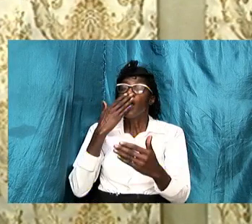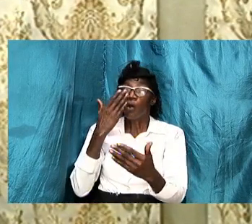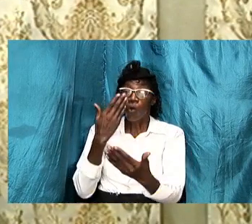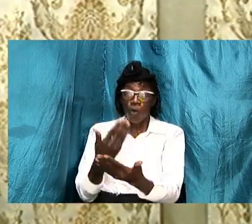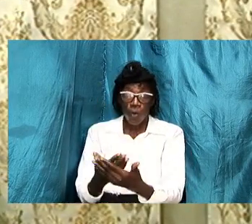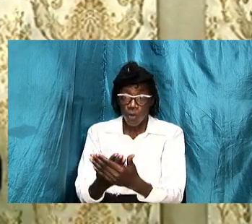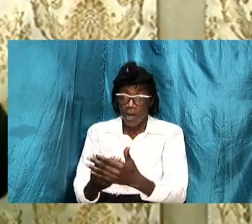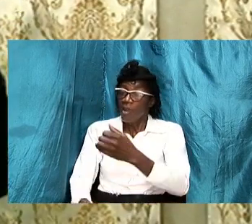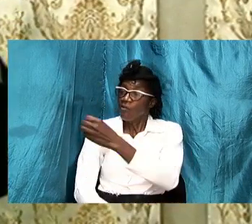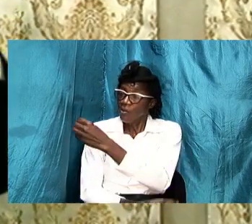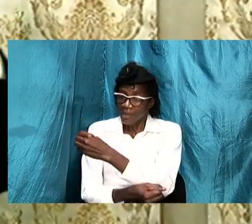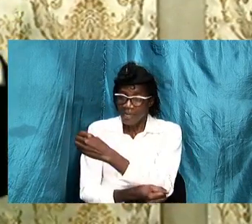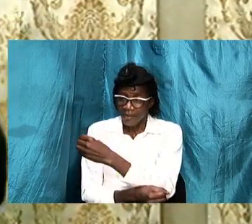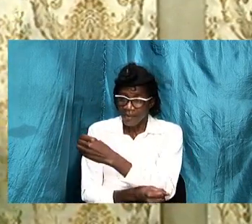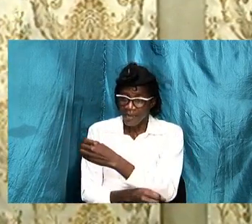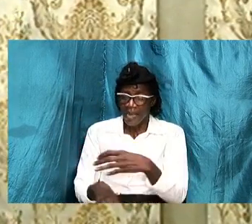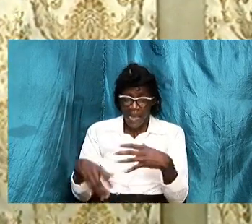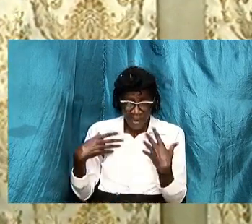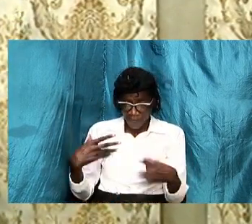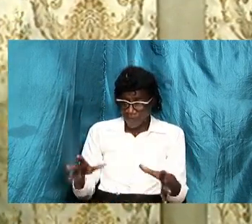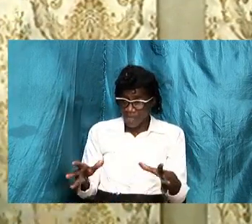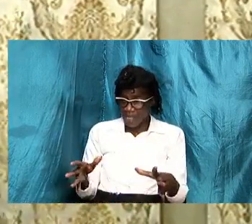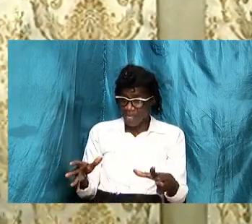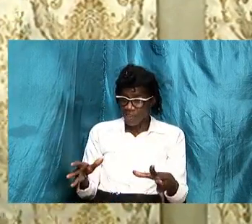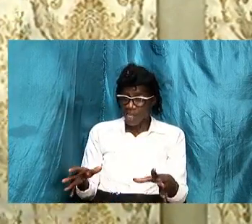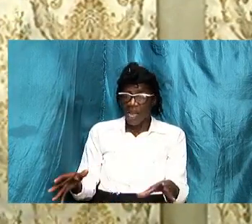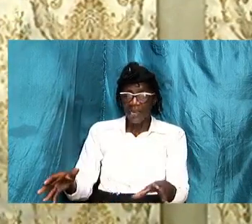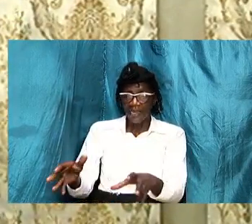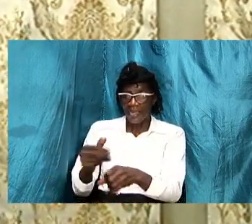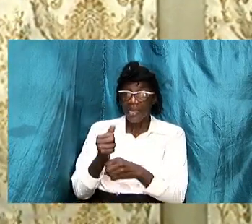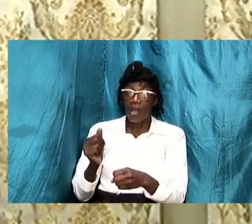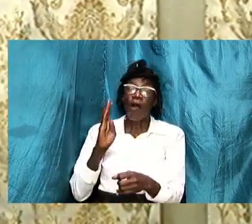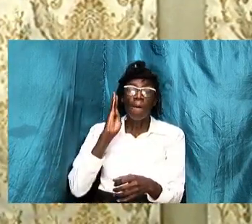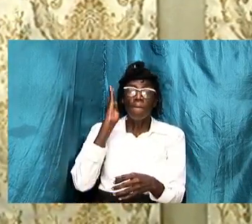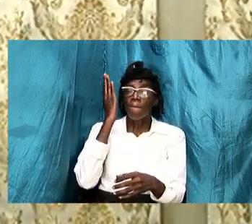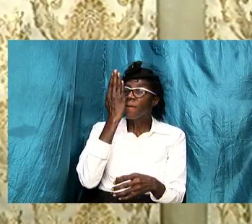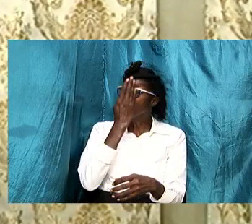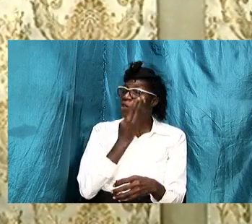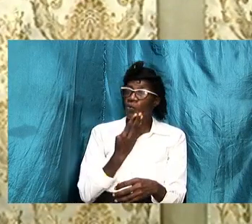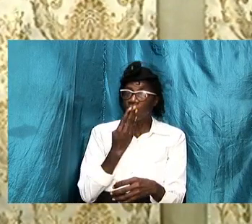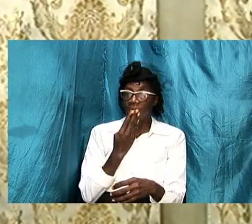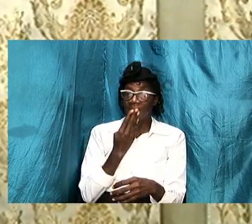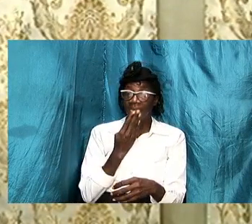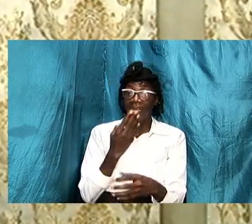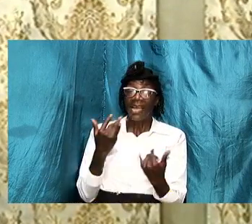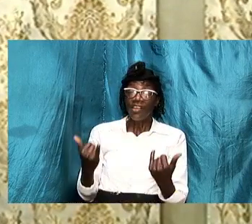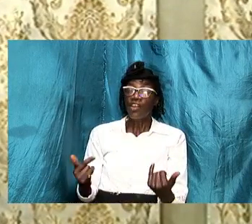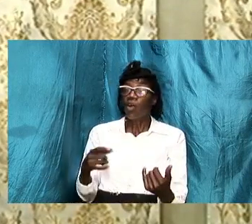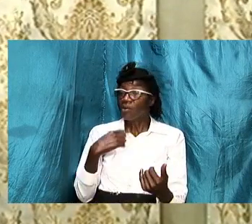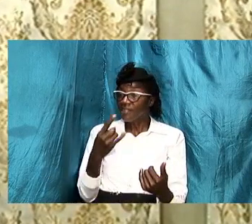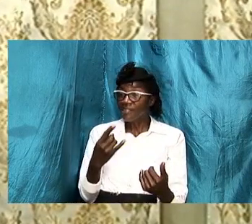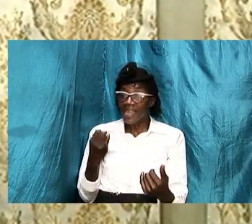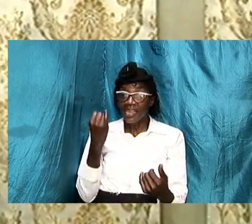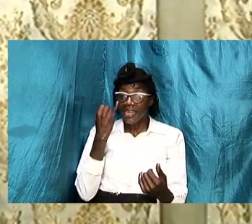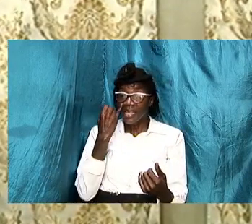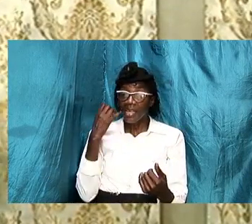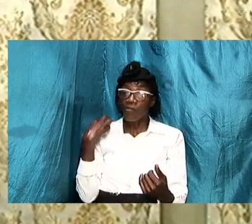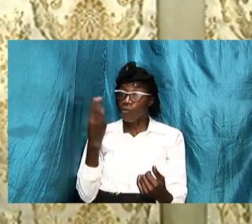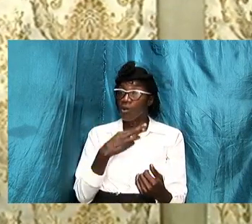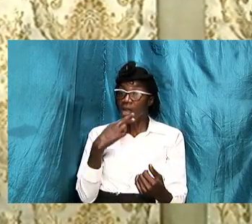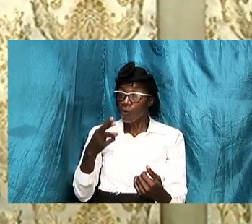and then it is finished and it takes on architectural beauty he is now saying if we are going to